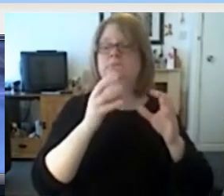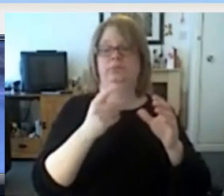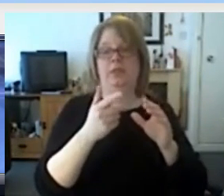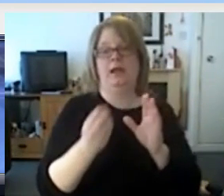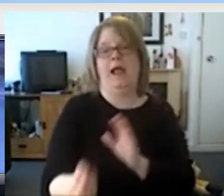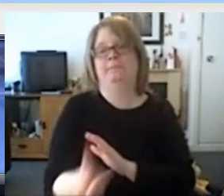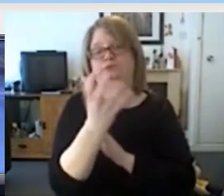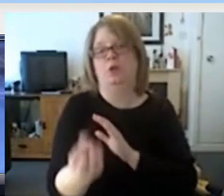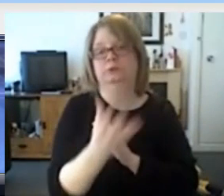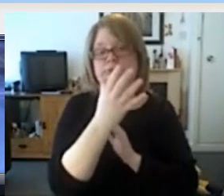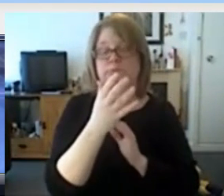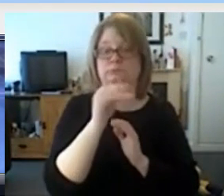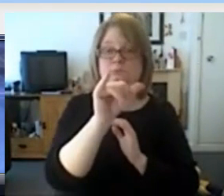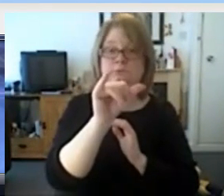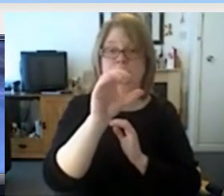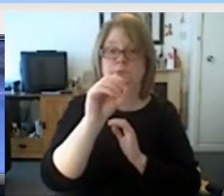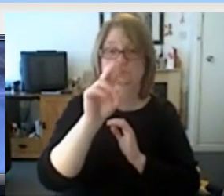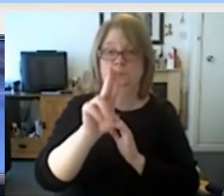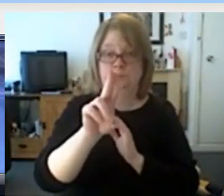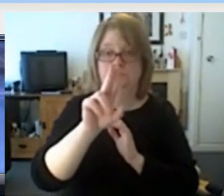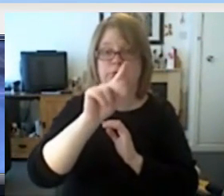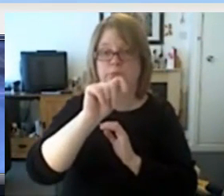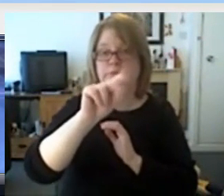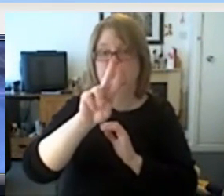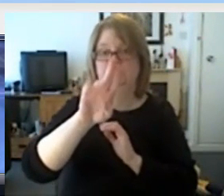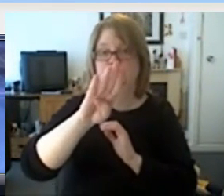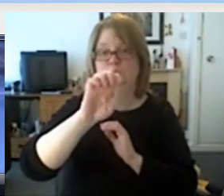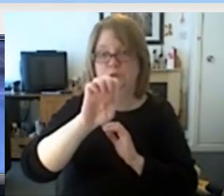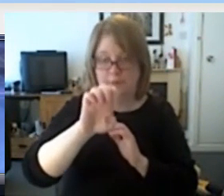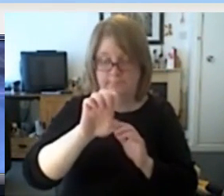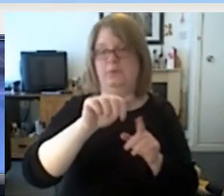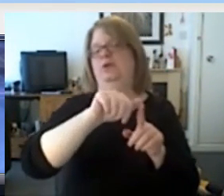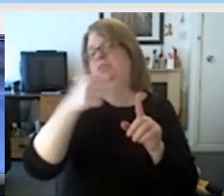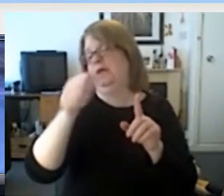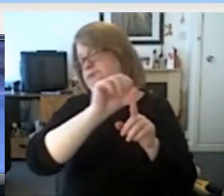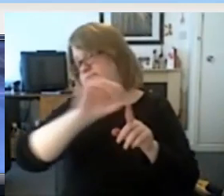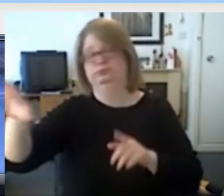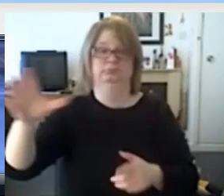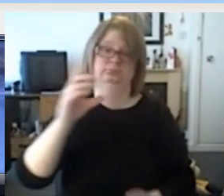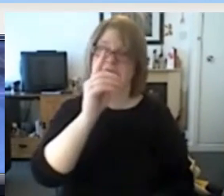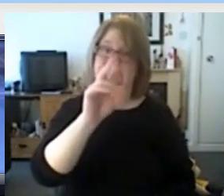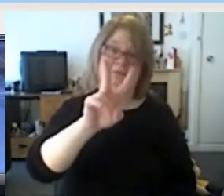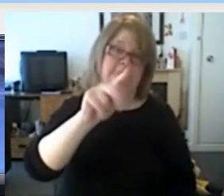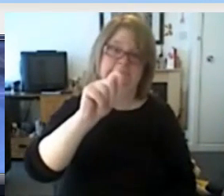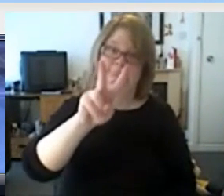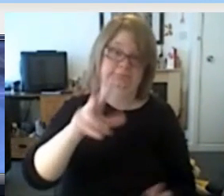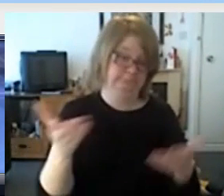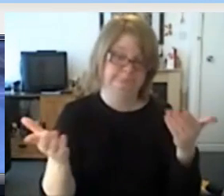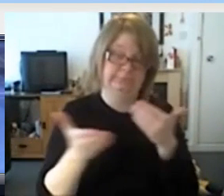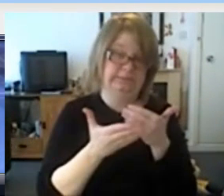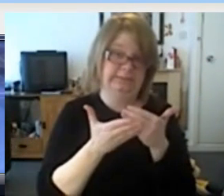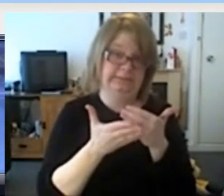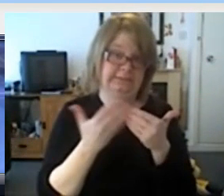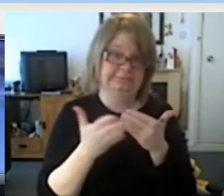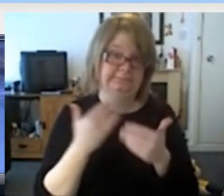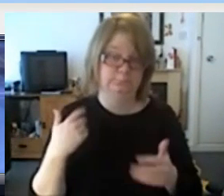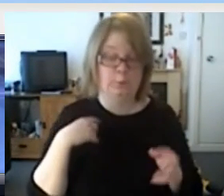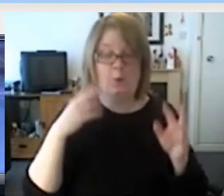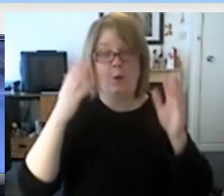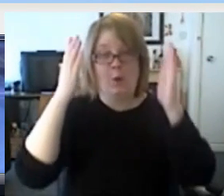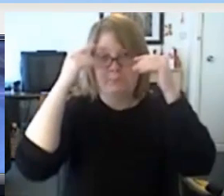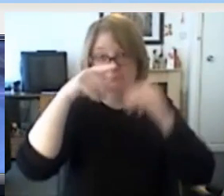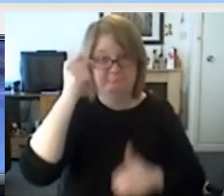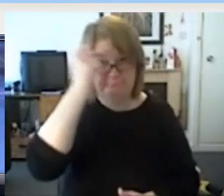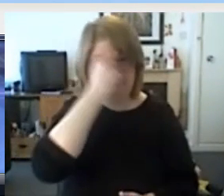the I'm the upper and that mmm mmm mmm